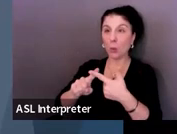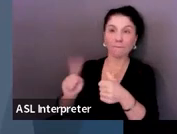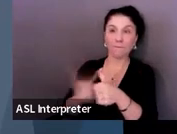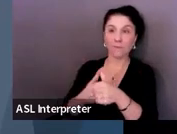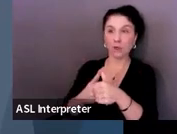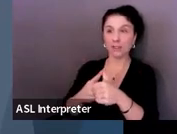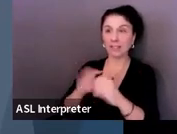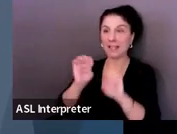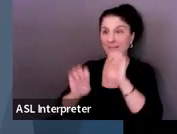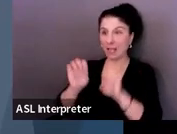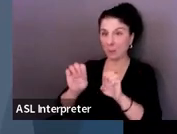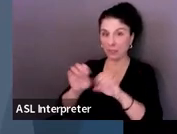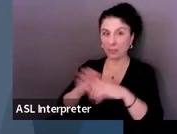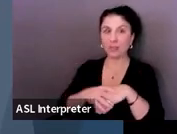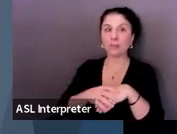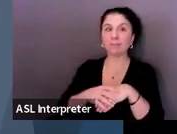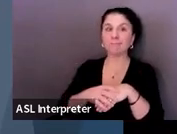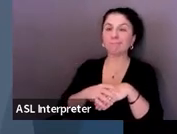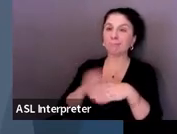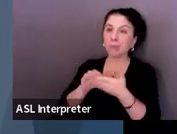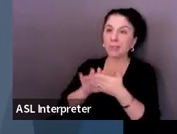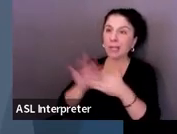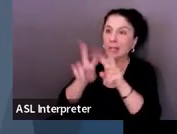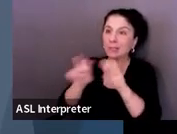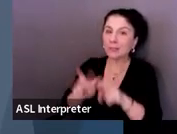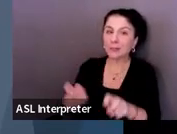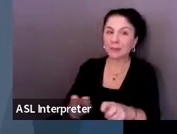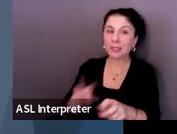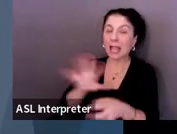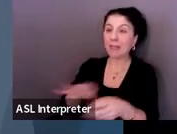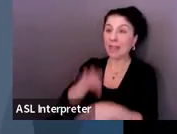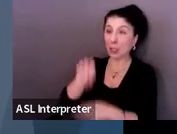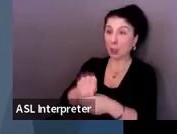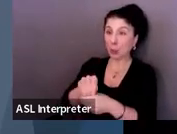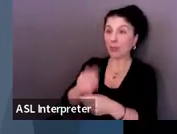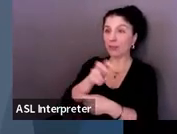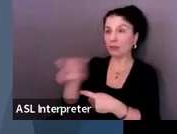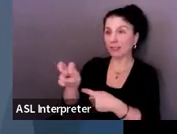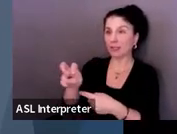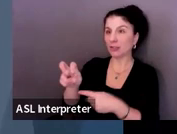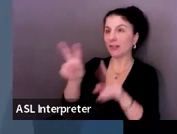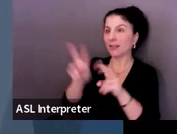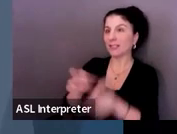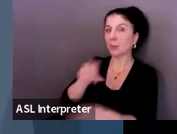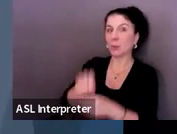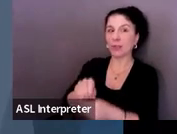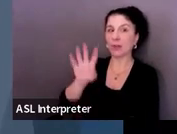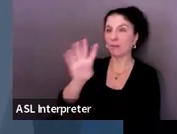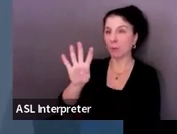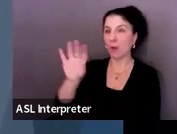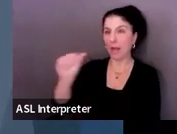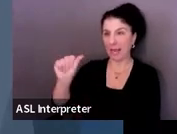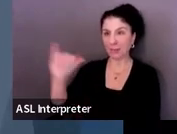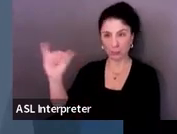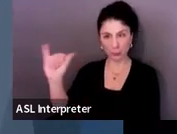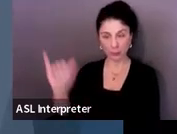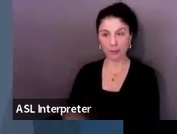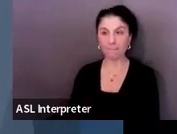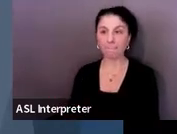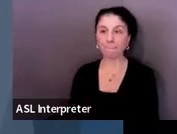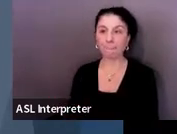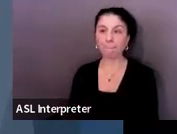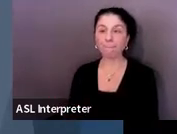also included the results of the transition assessments in this section also. And this is not